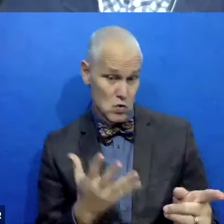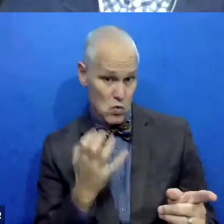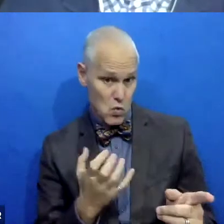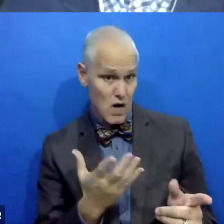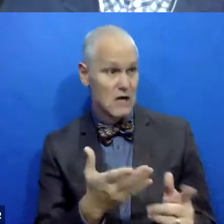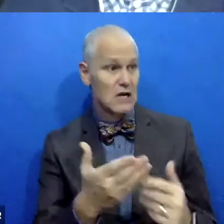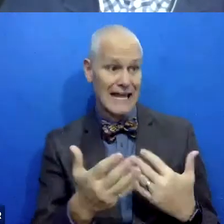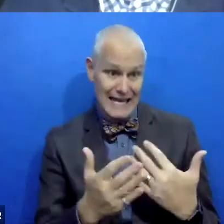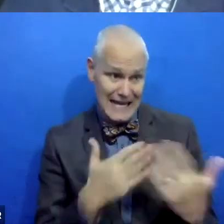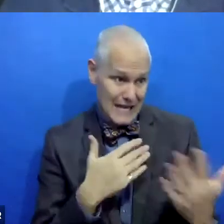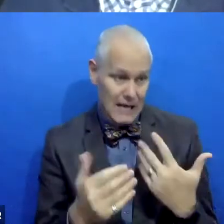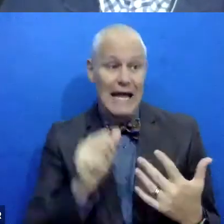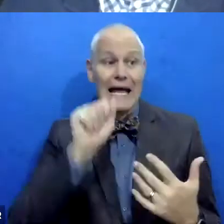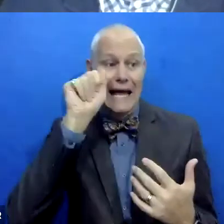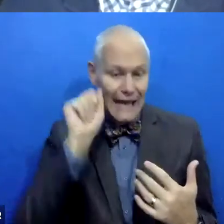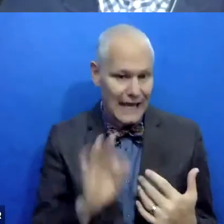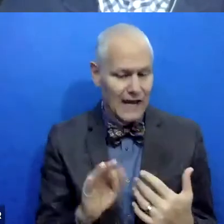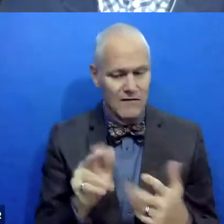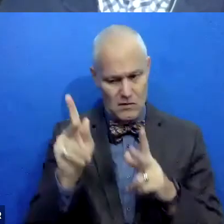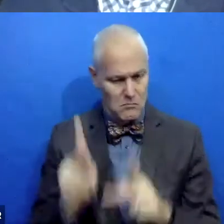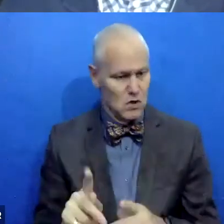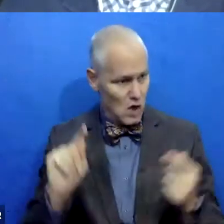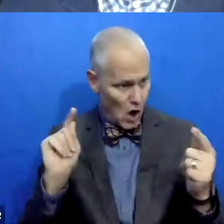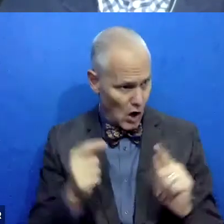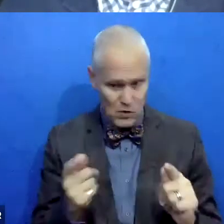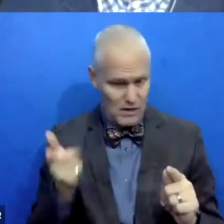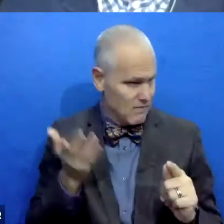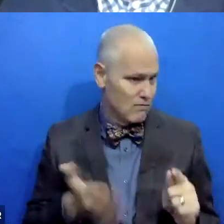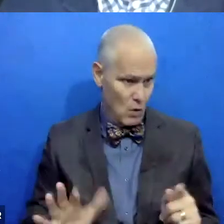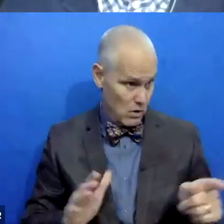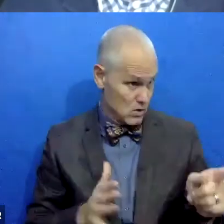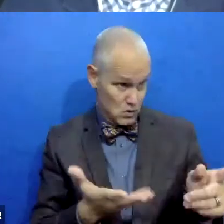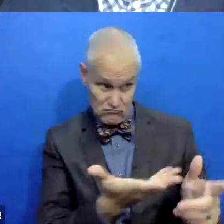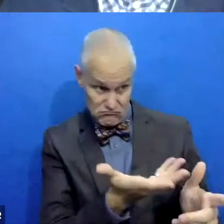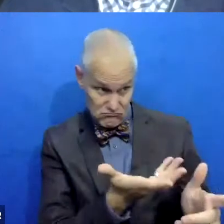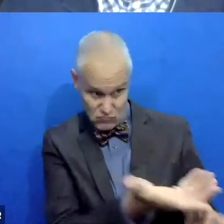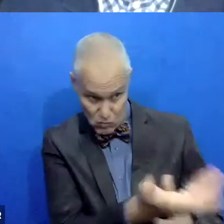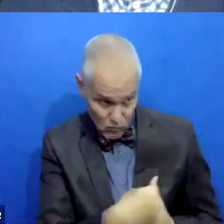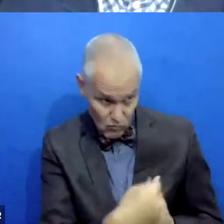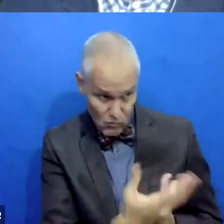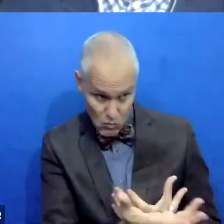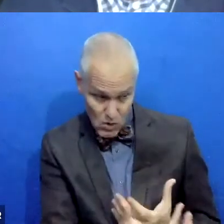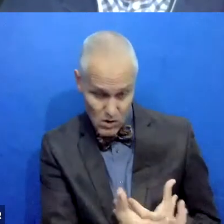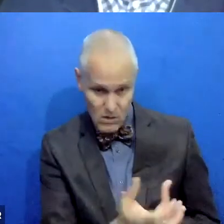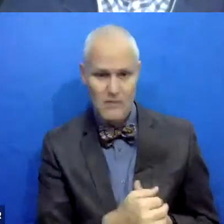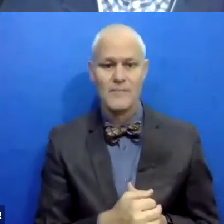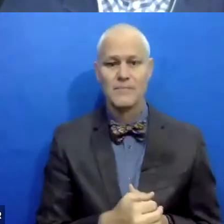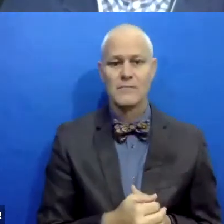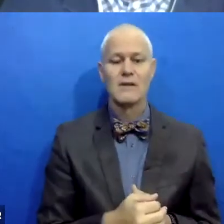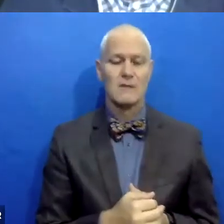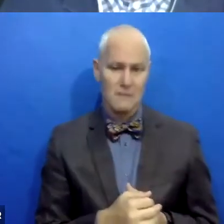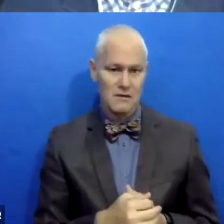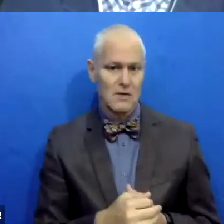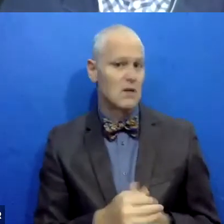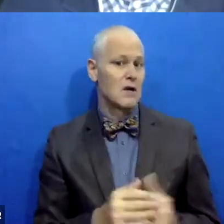anyway, even if the person who harmed you doesn't blah, blah, right. Is, you know, like, this is what you want. And would